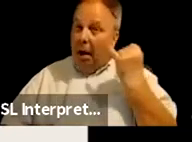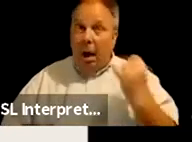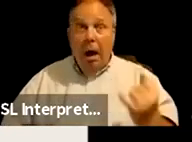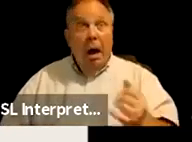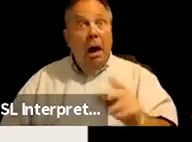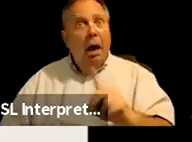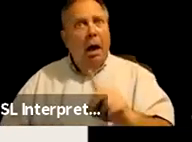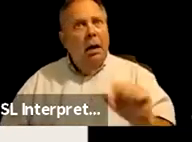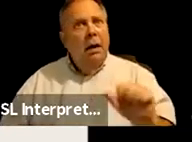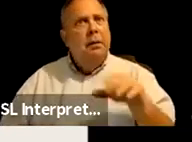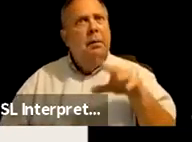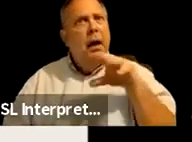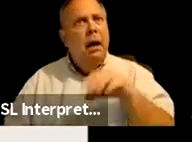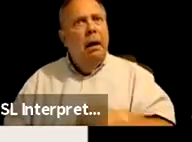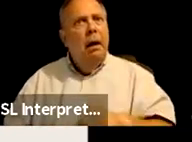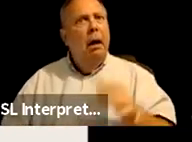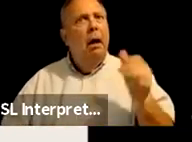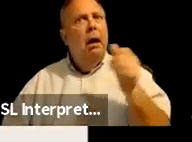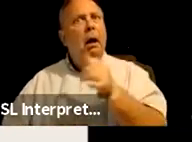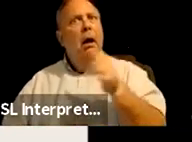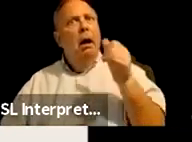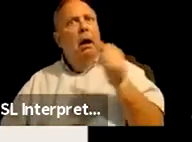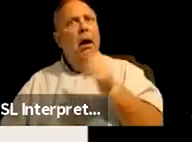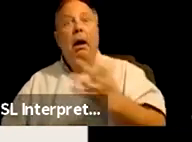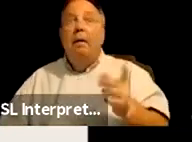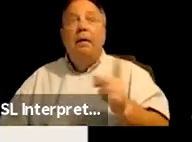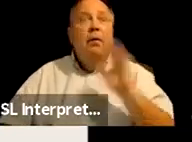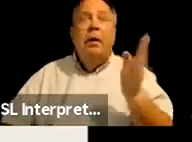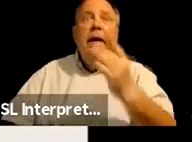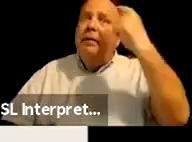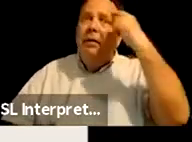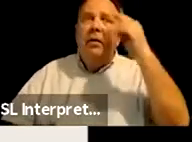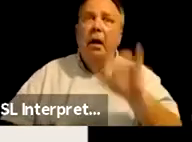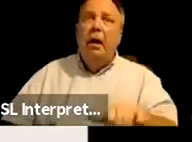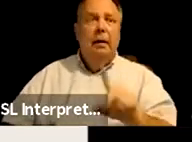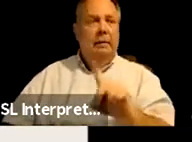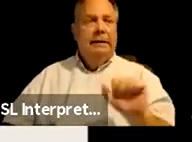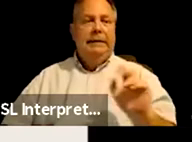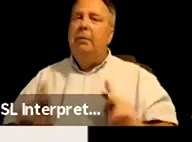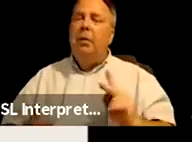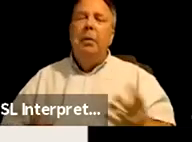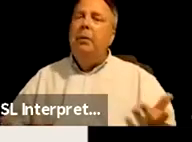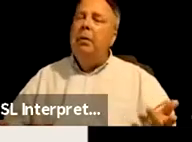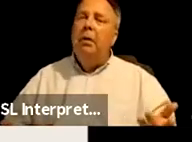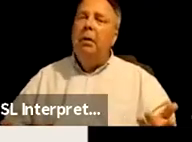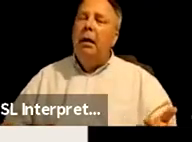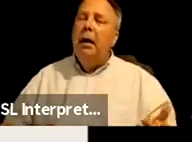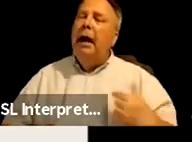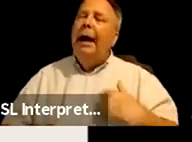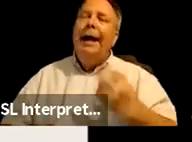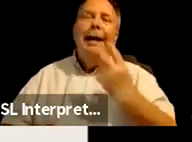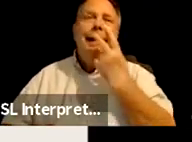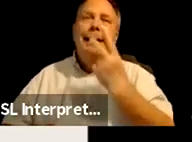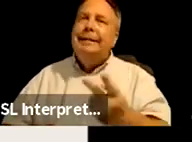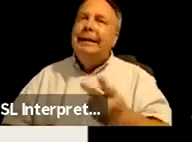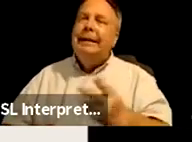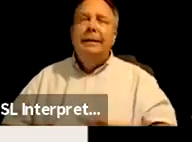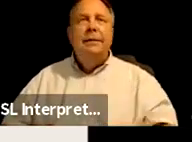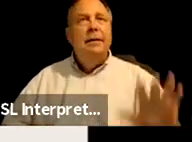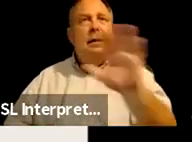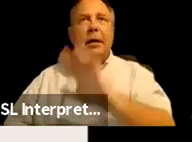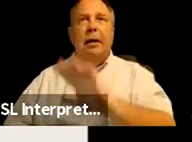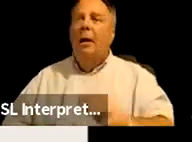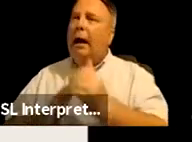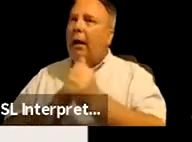disability inclusion because they've literally never thought about disabled people. And, you know, I see these things across our leaders and